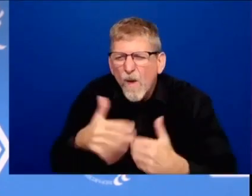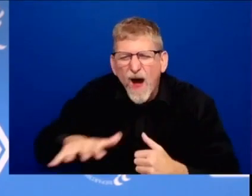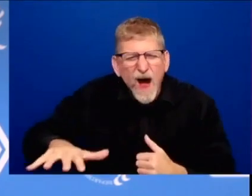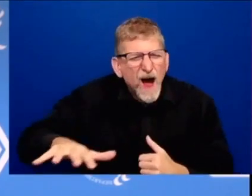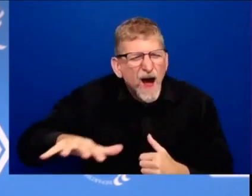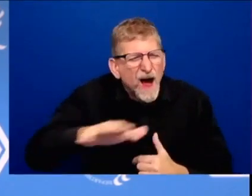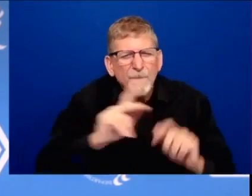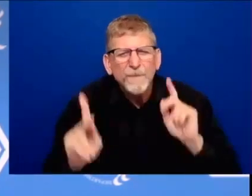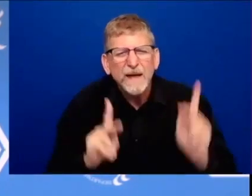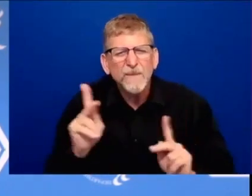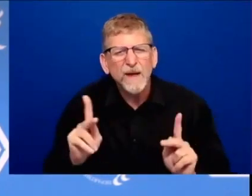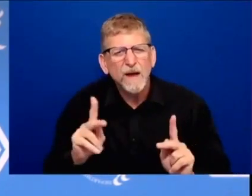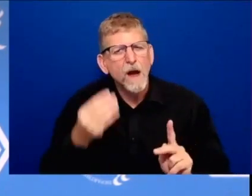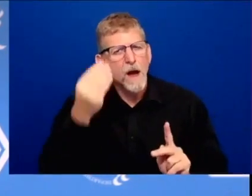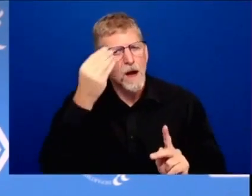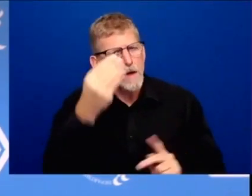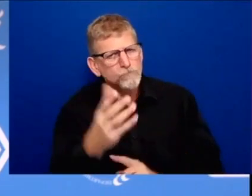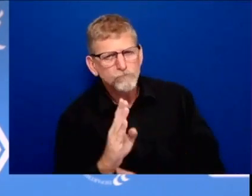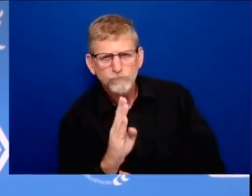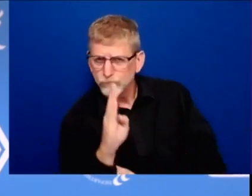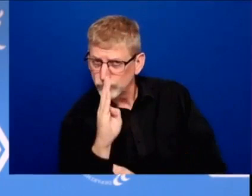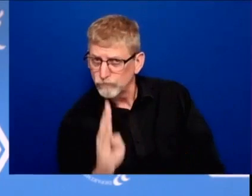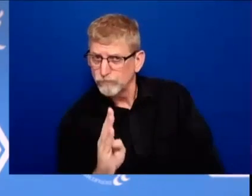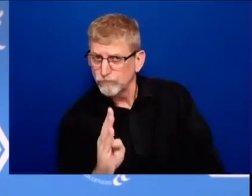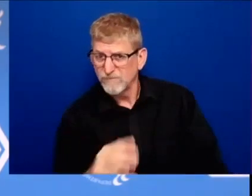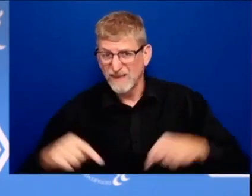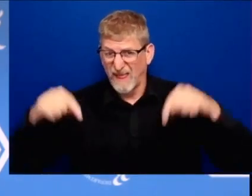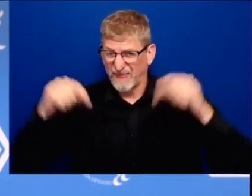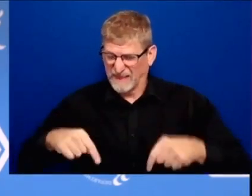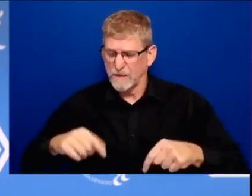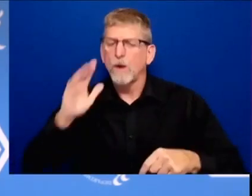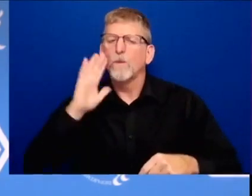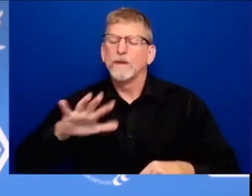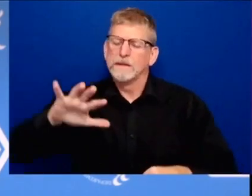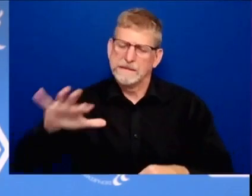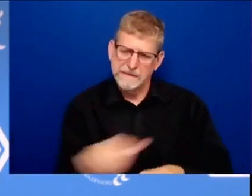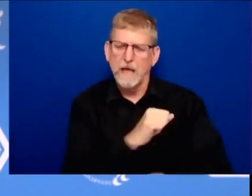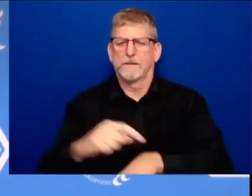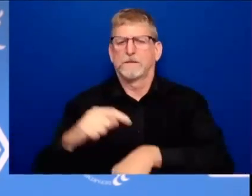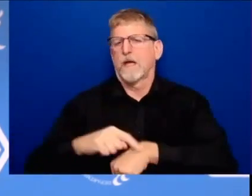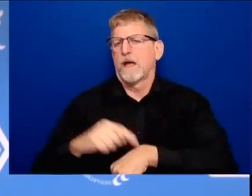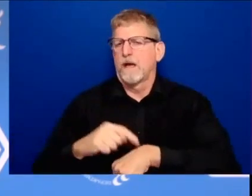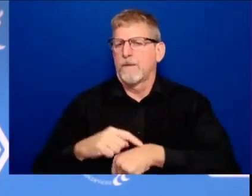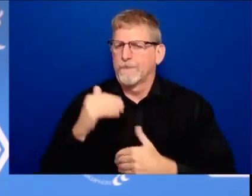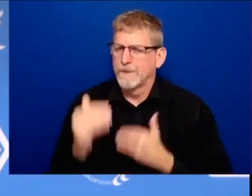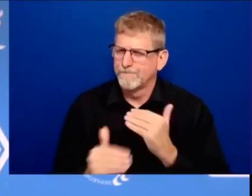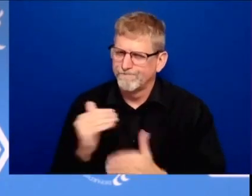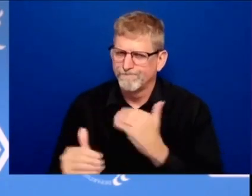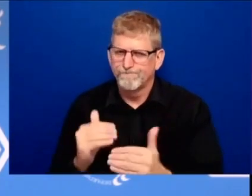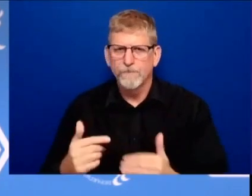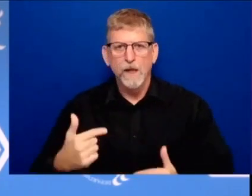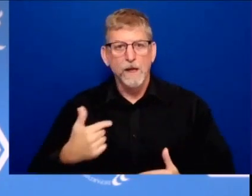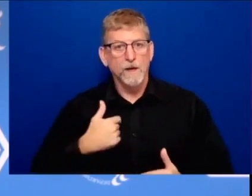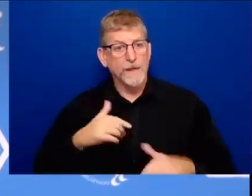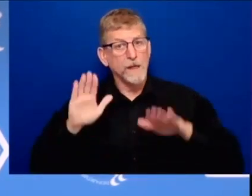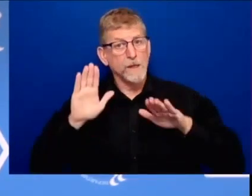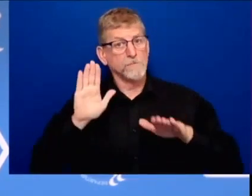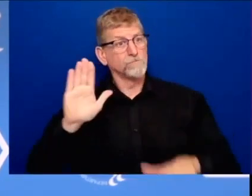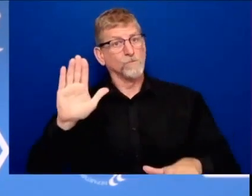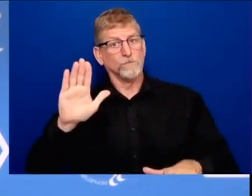i promised when i did my inaugural address that i'll always be straight with you give it to you straight from the shoulder